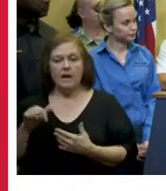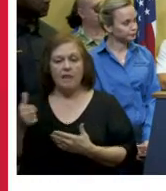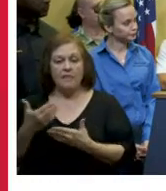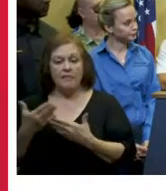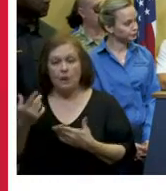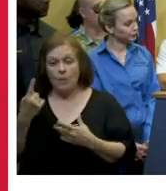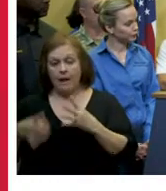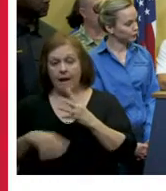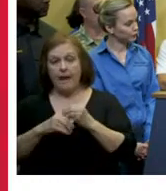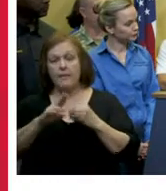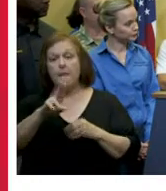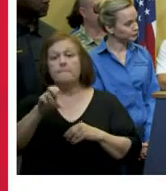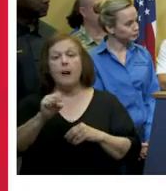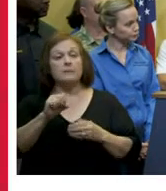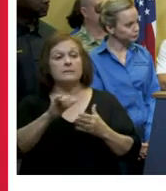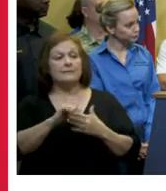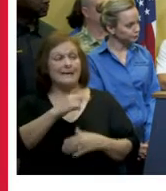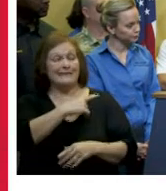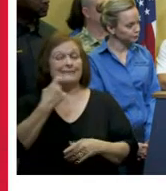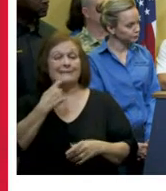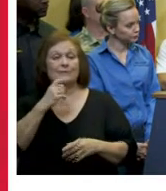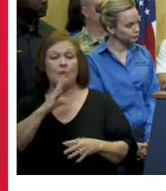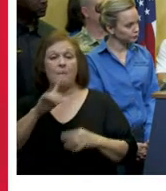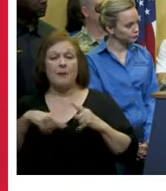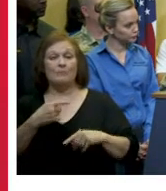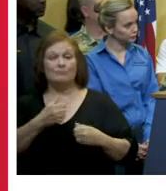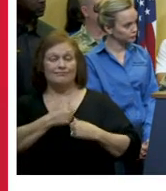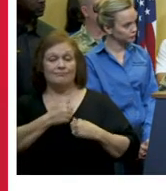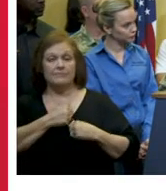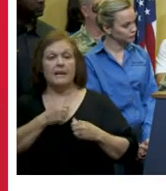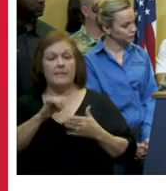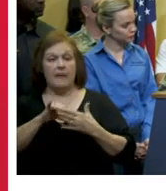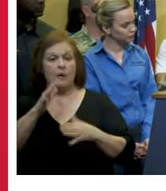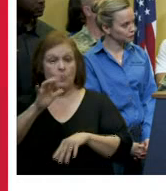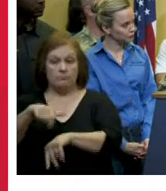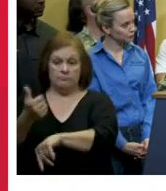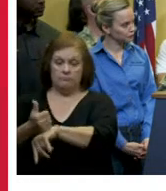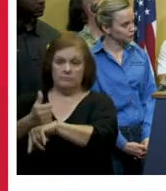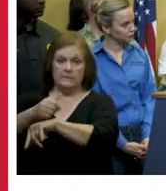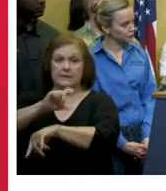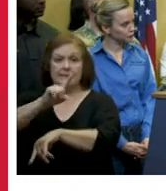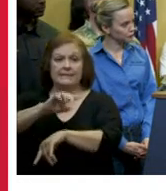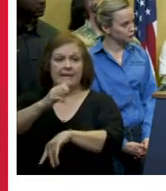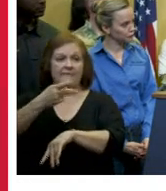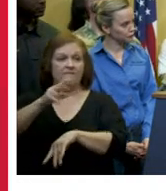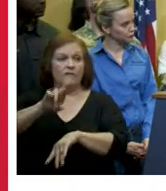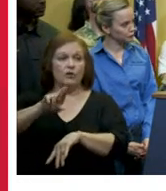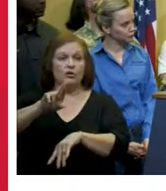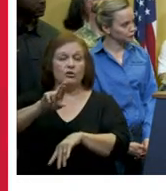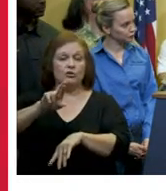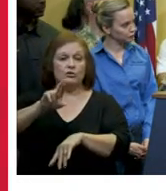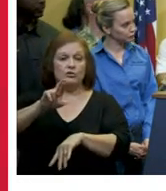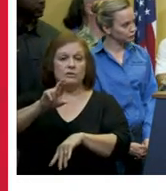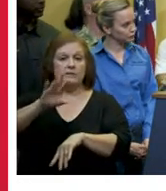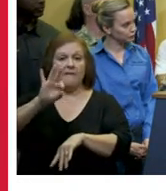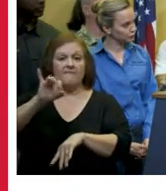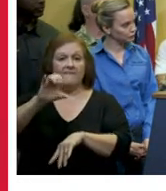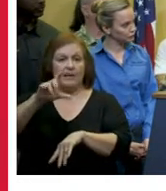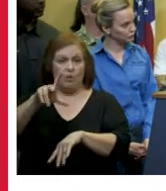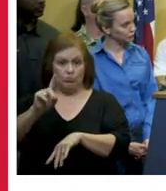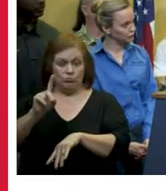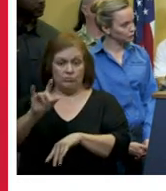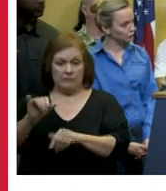thing just to add the buses that the colonel mentioned are being staged at zephyrs uh stadium or zephyrs field